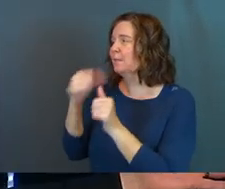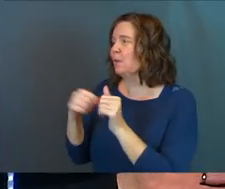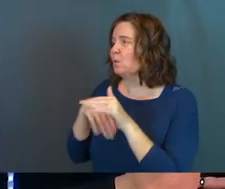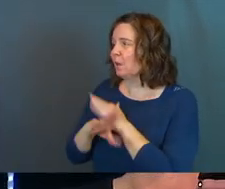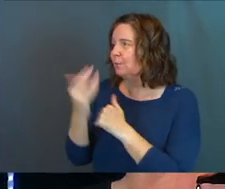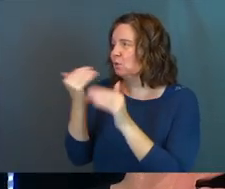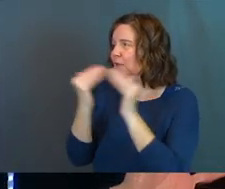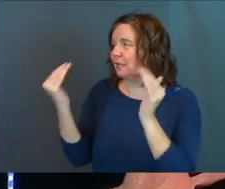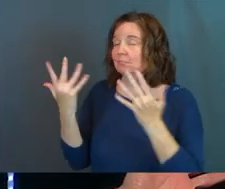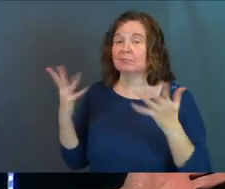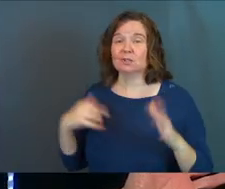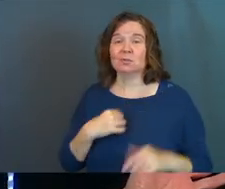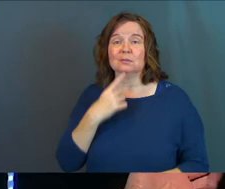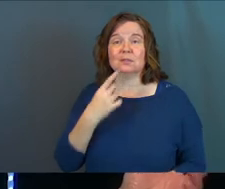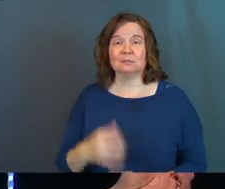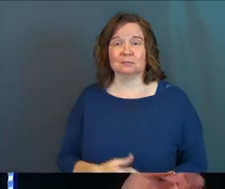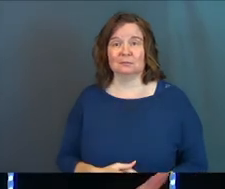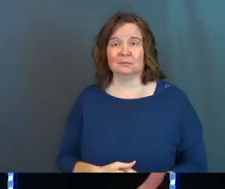come into your kingdom.